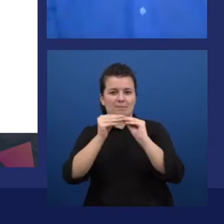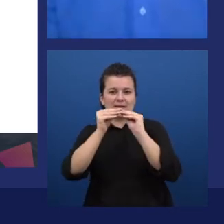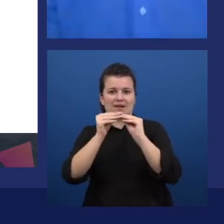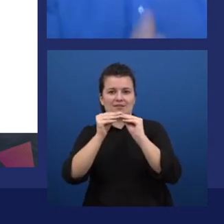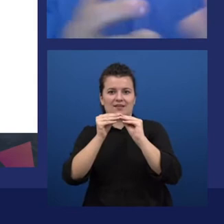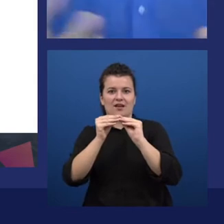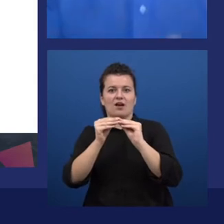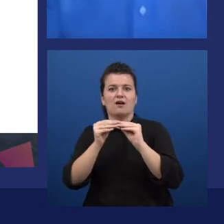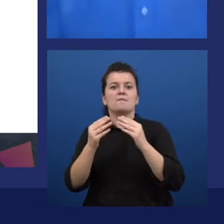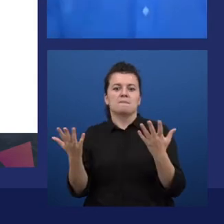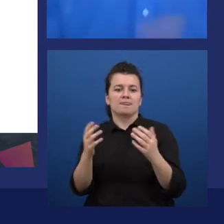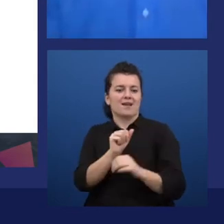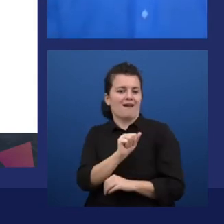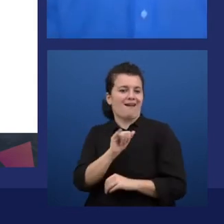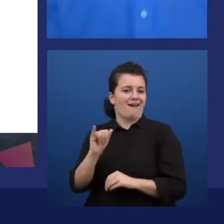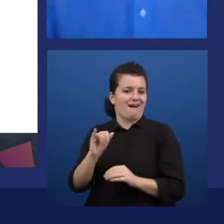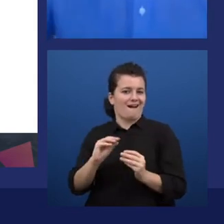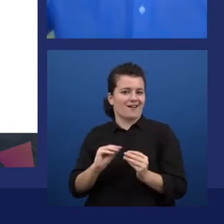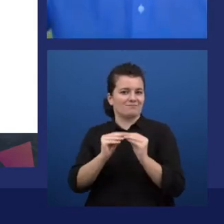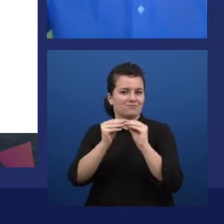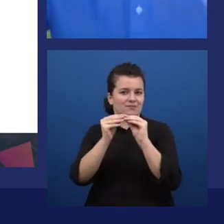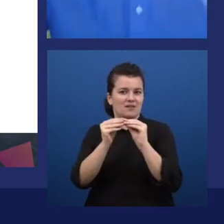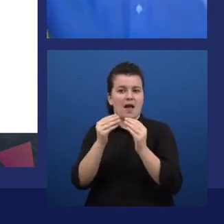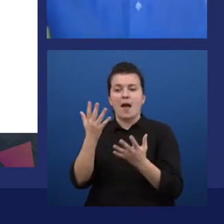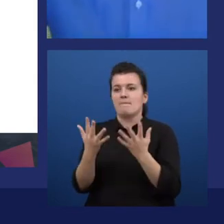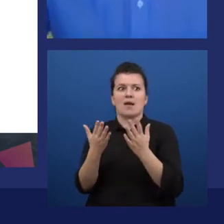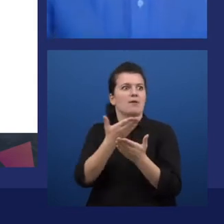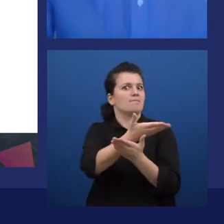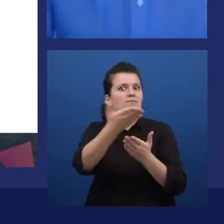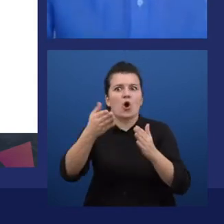part of it, which may not be accessible to everybody.